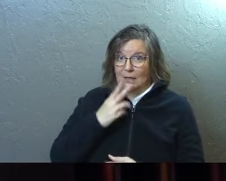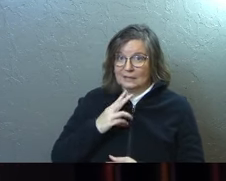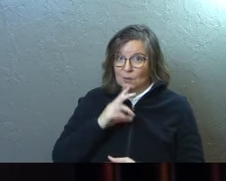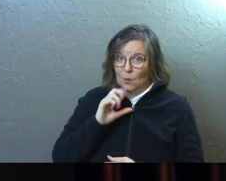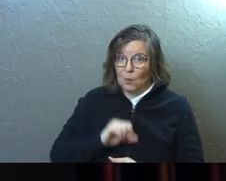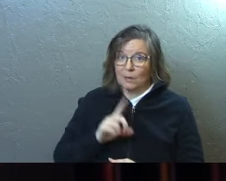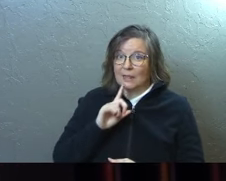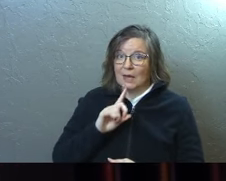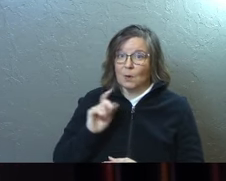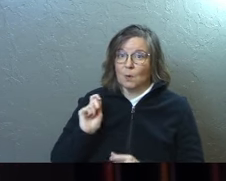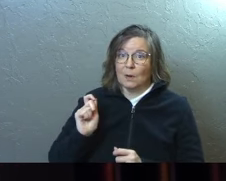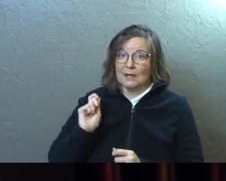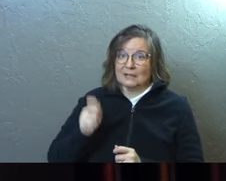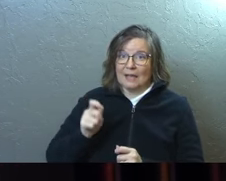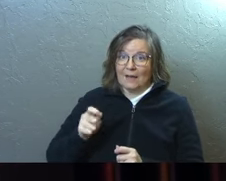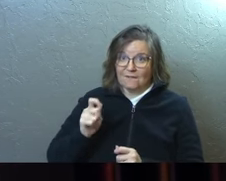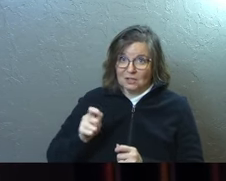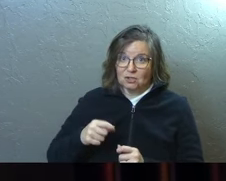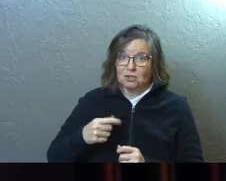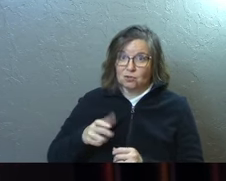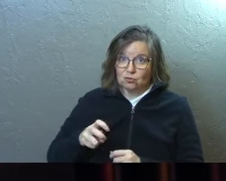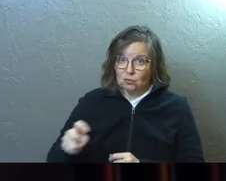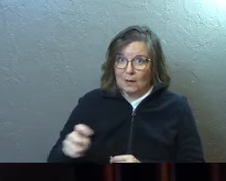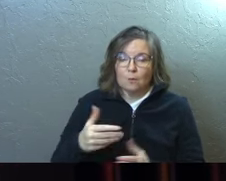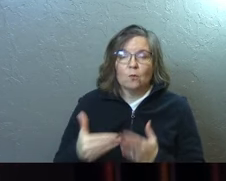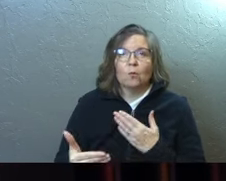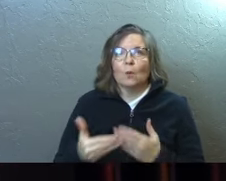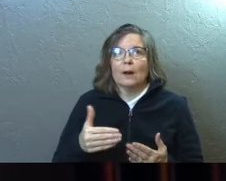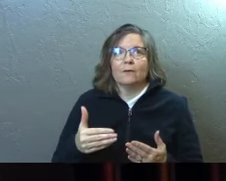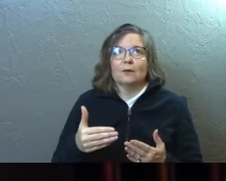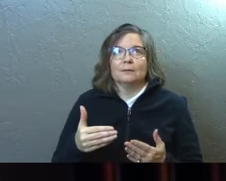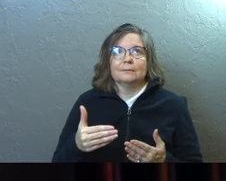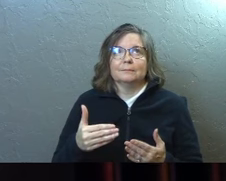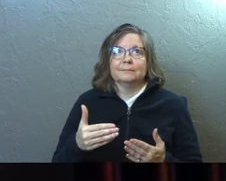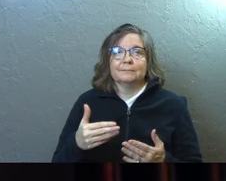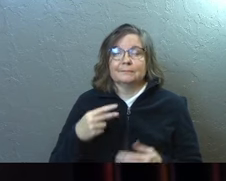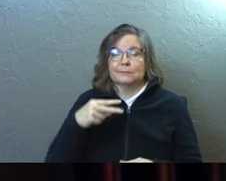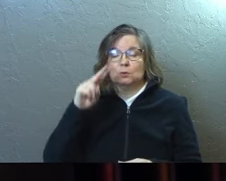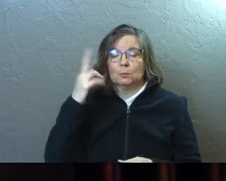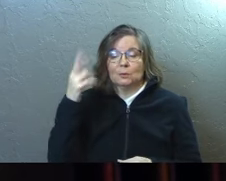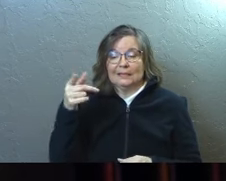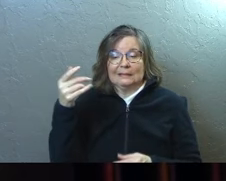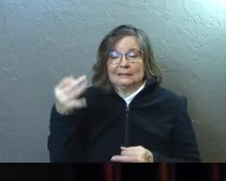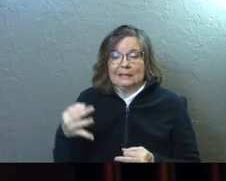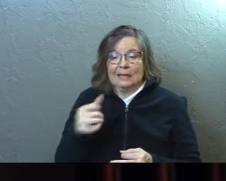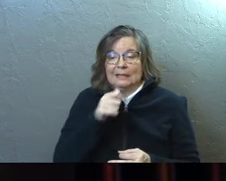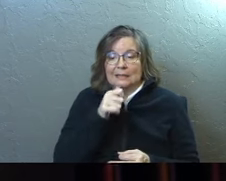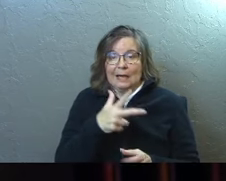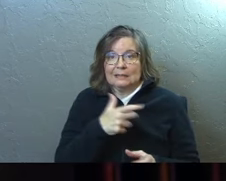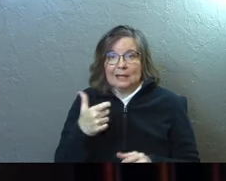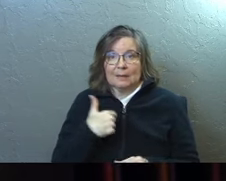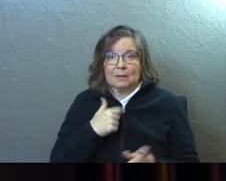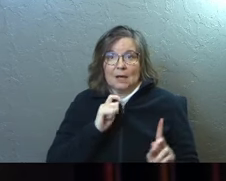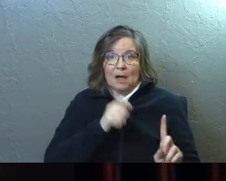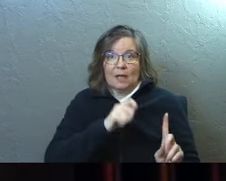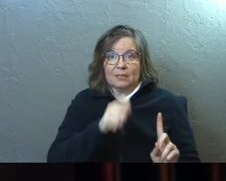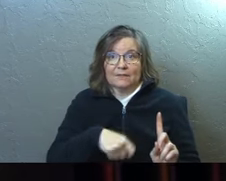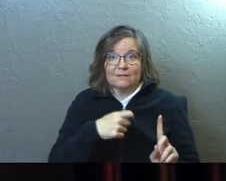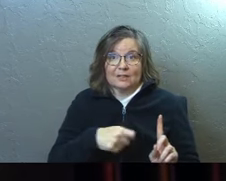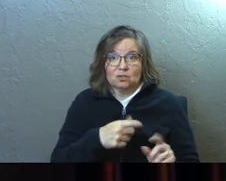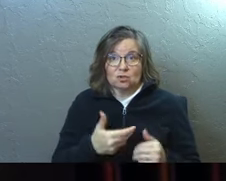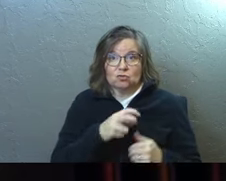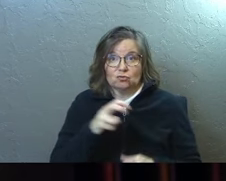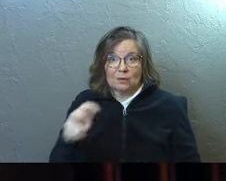years old, there was a fishing trip. For whatever blockhead reason, he decided not to take me on the fishing trip.